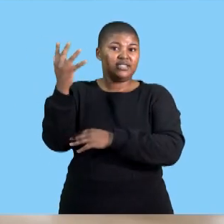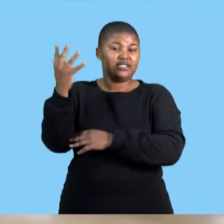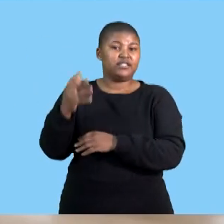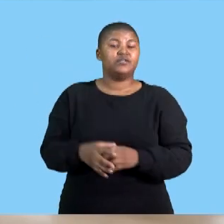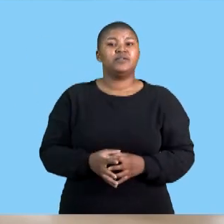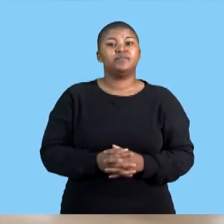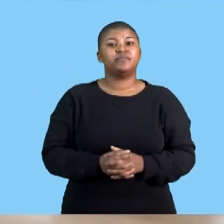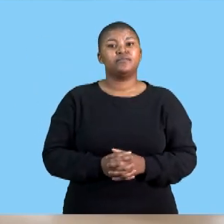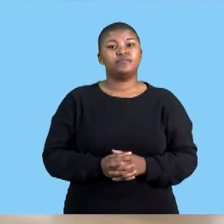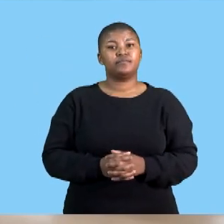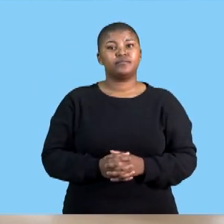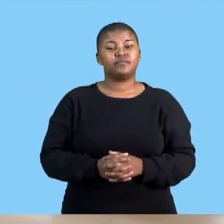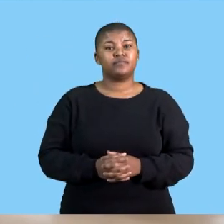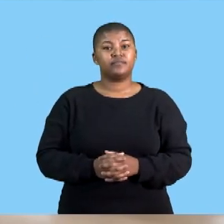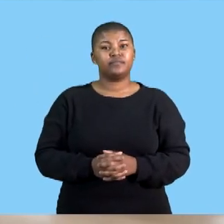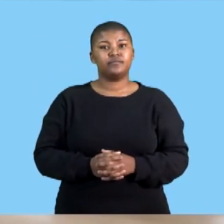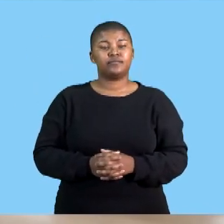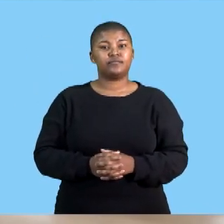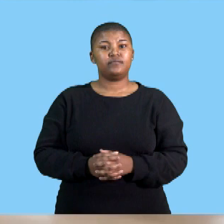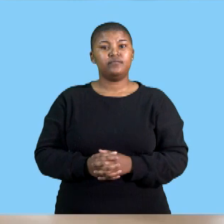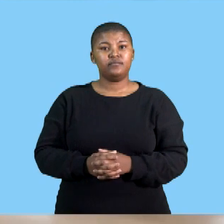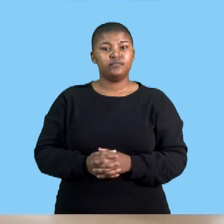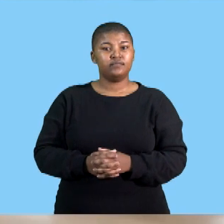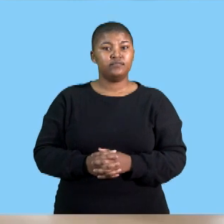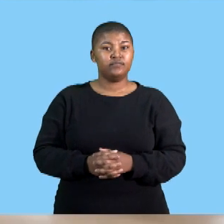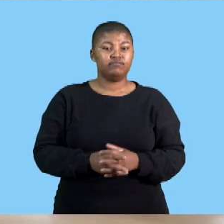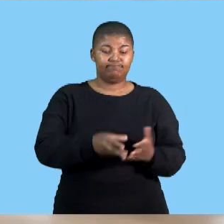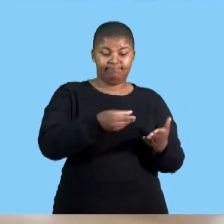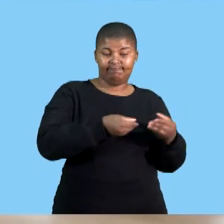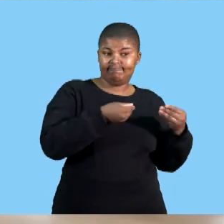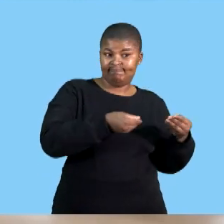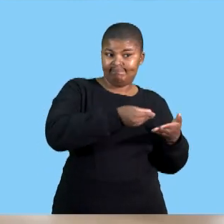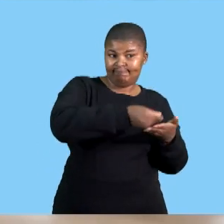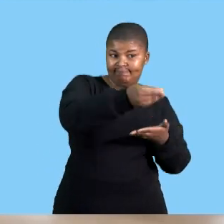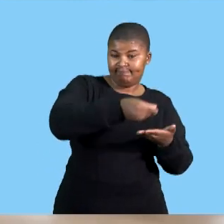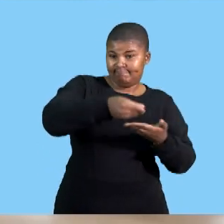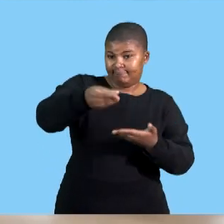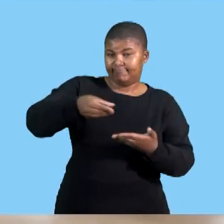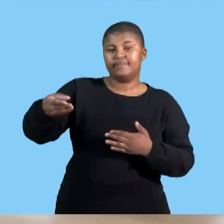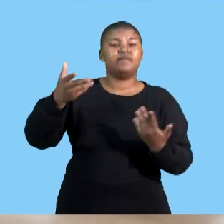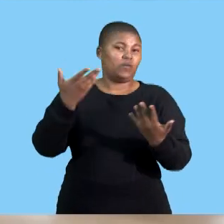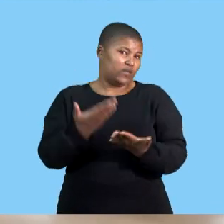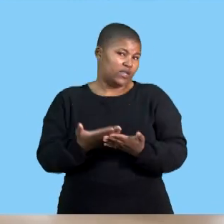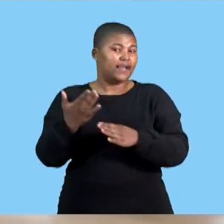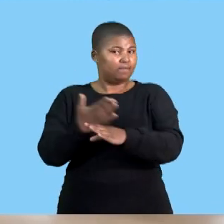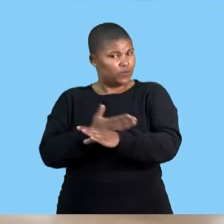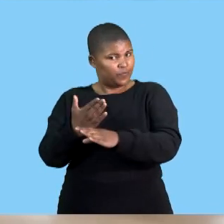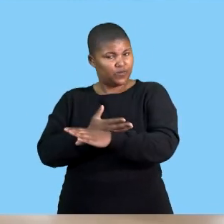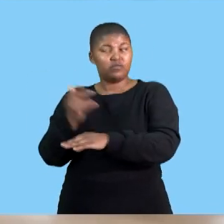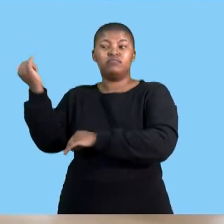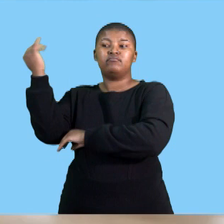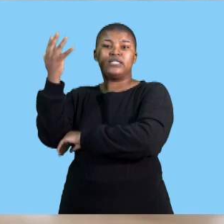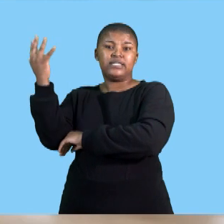we go further i want to also explain that handouts can be given before the presentation or even after the